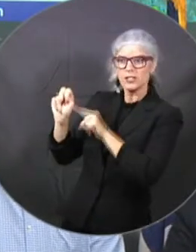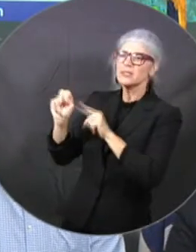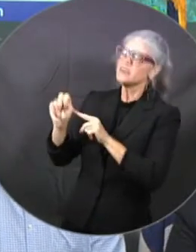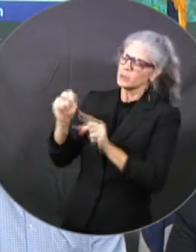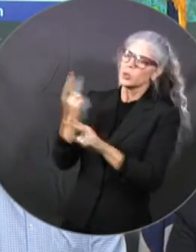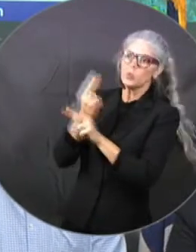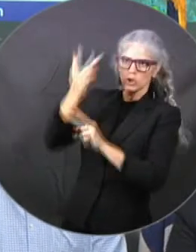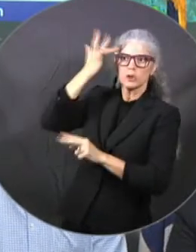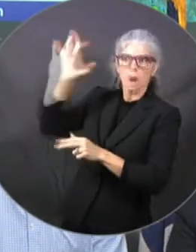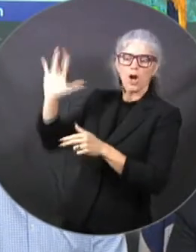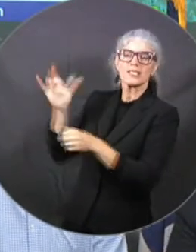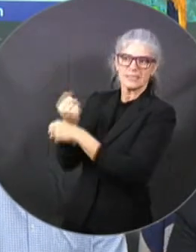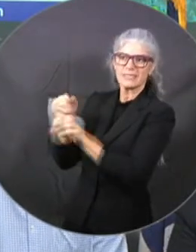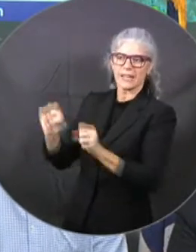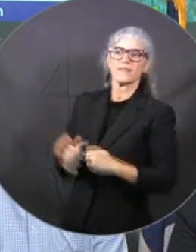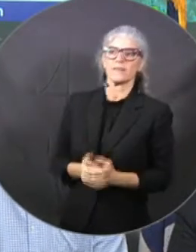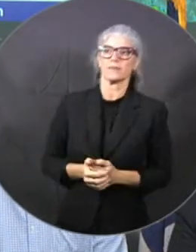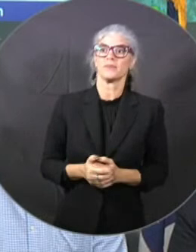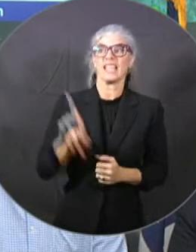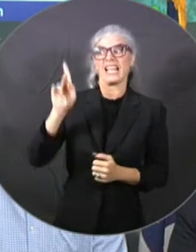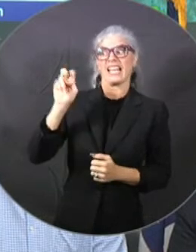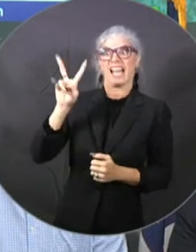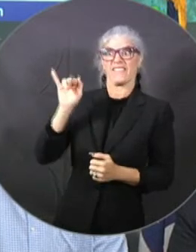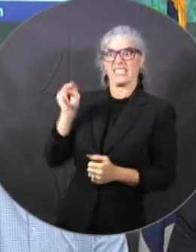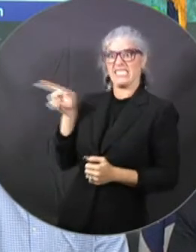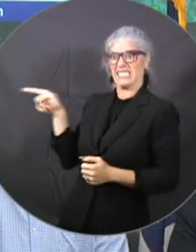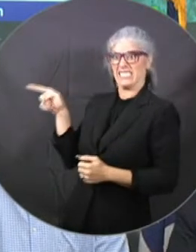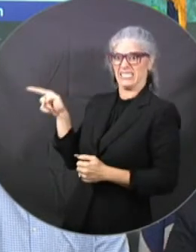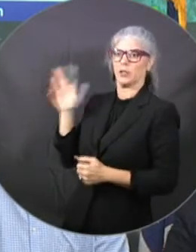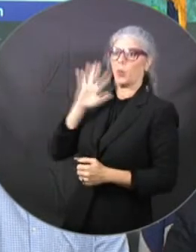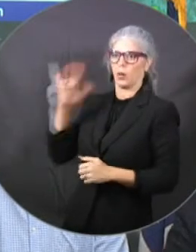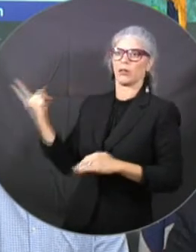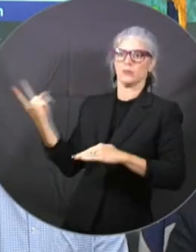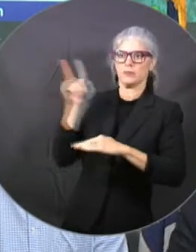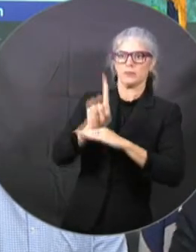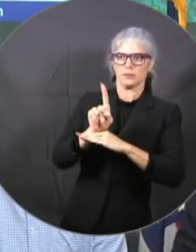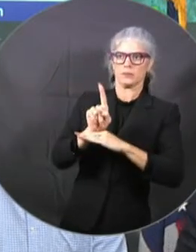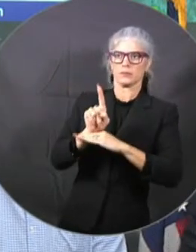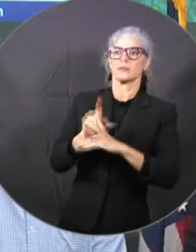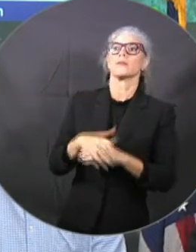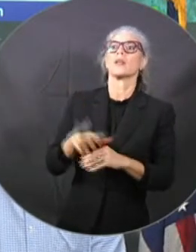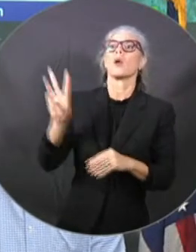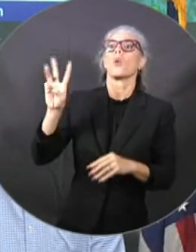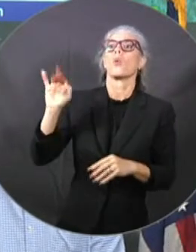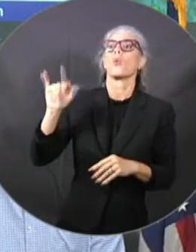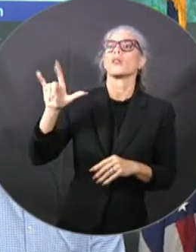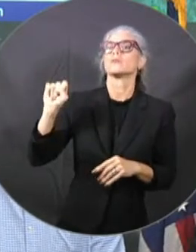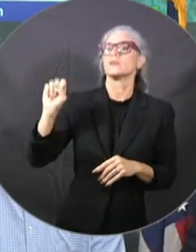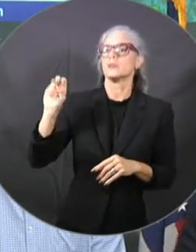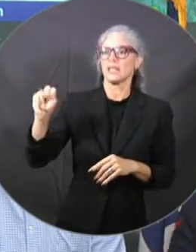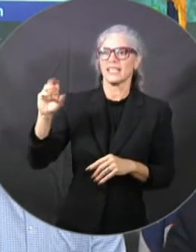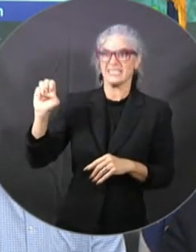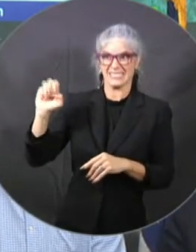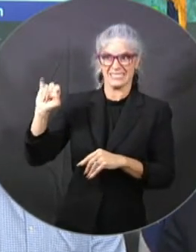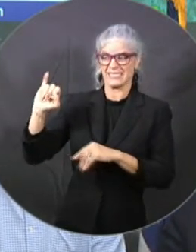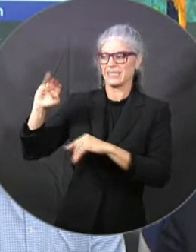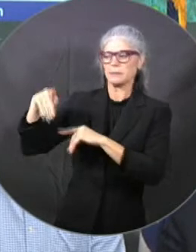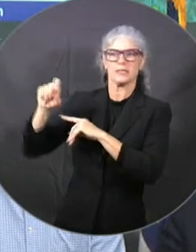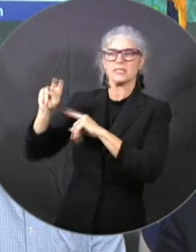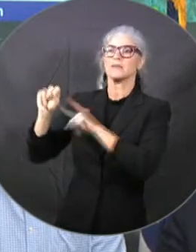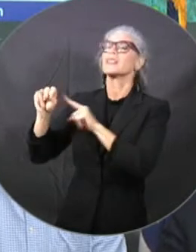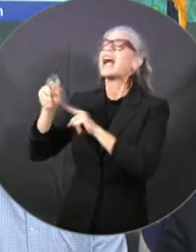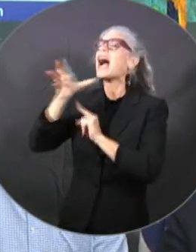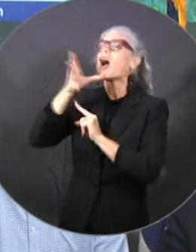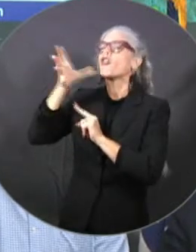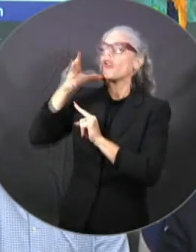perspective. Wilton Simpson's also going to come up and provide an update on the gas situation emanating out of the port of Tampa with the